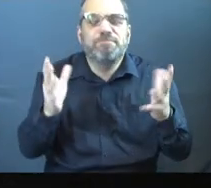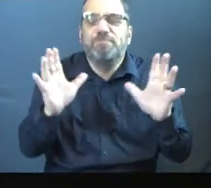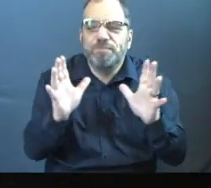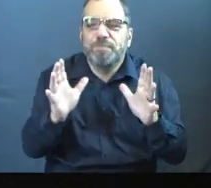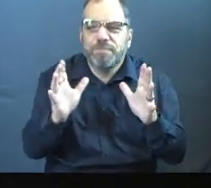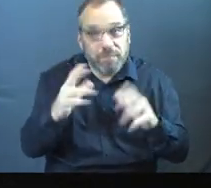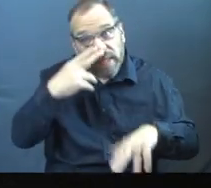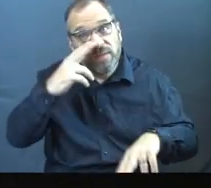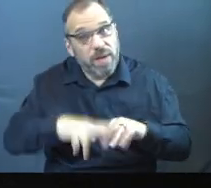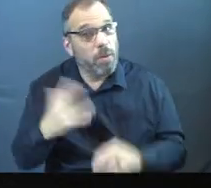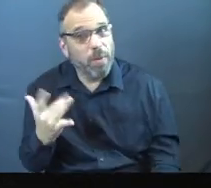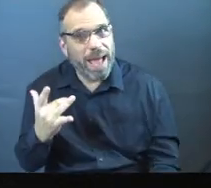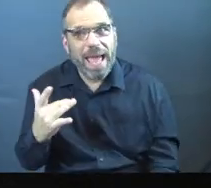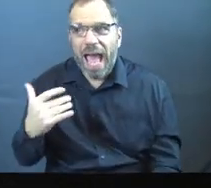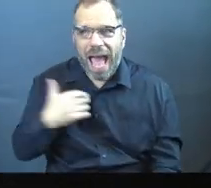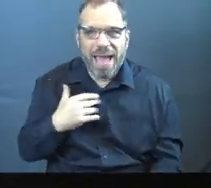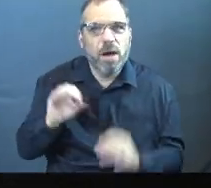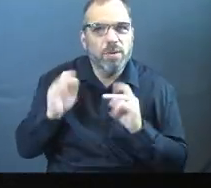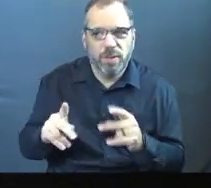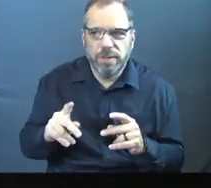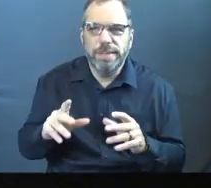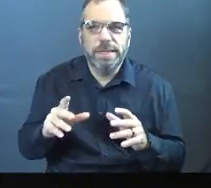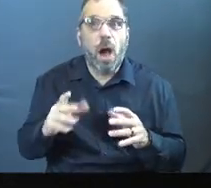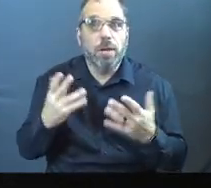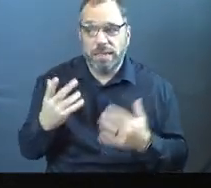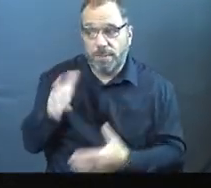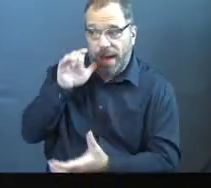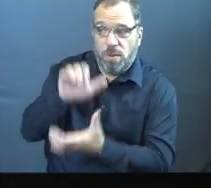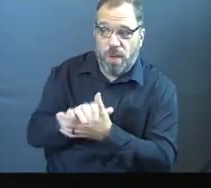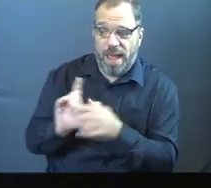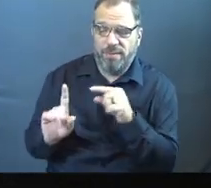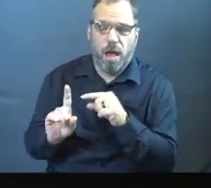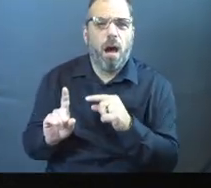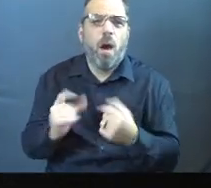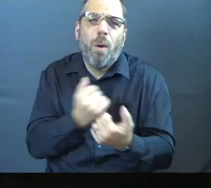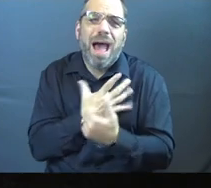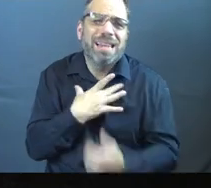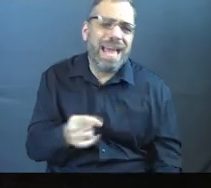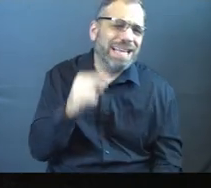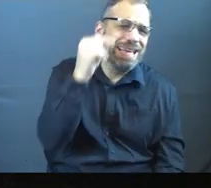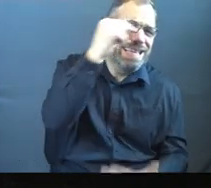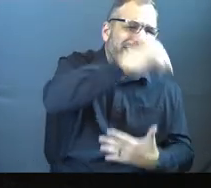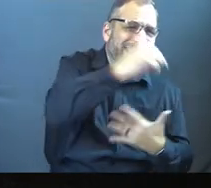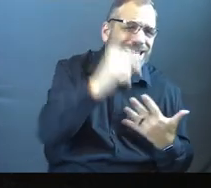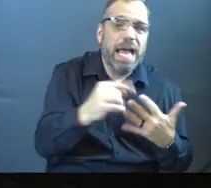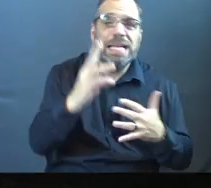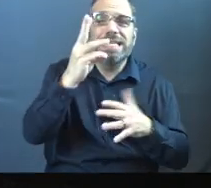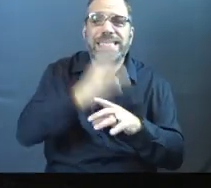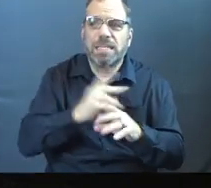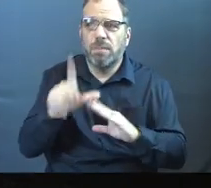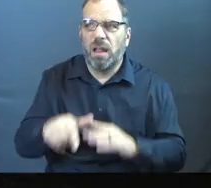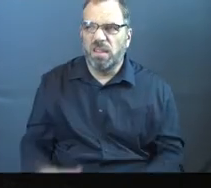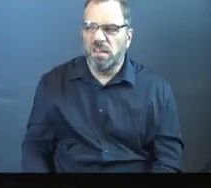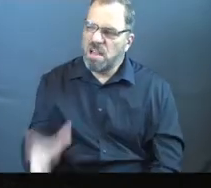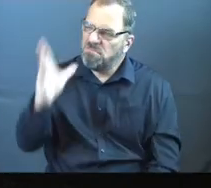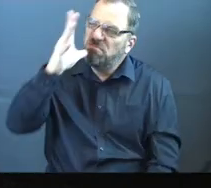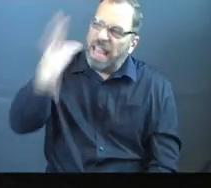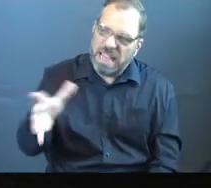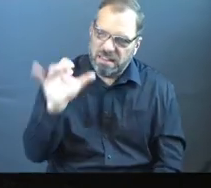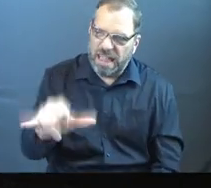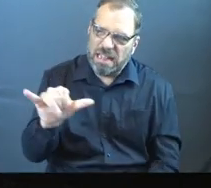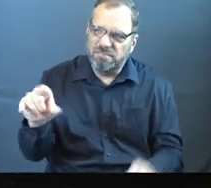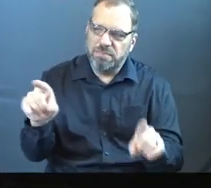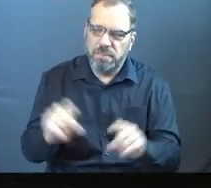And it's fun because I get a lot of opportunity because Rachel's the person who goes, oh, I like this. And then six months later, she's like, I hate that.